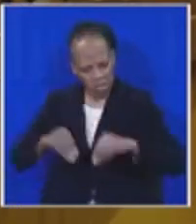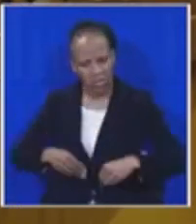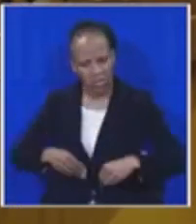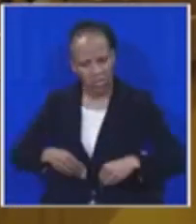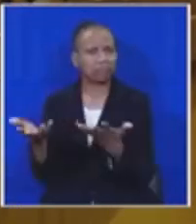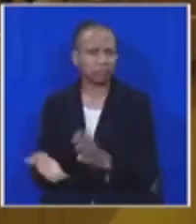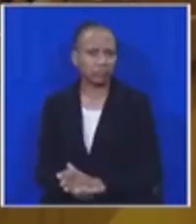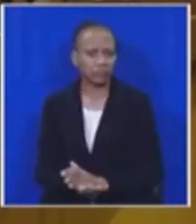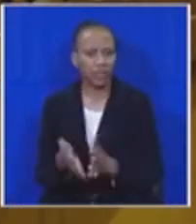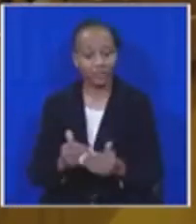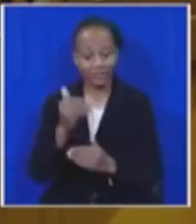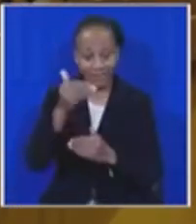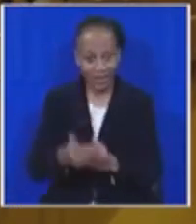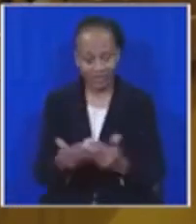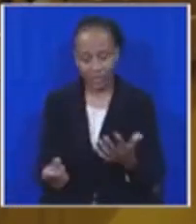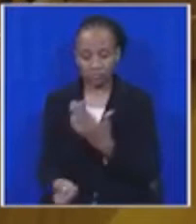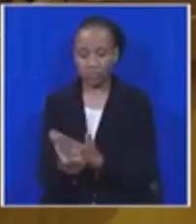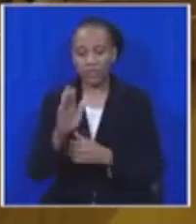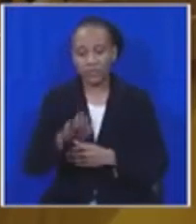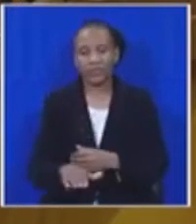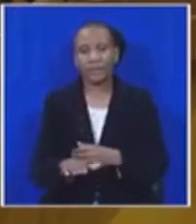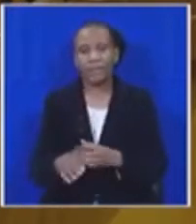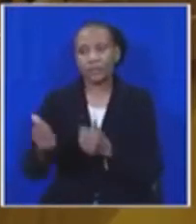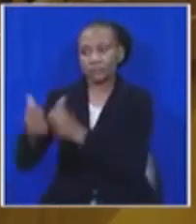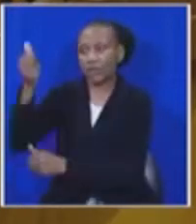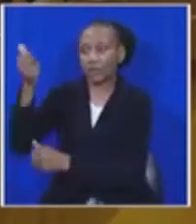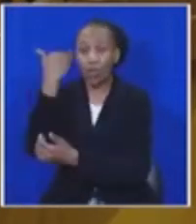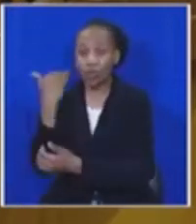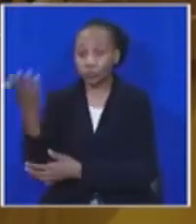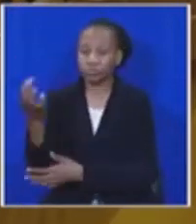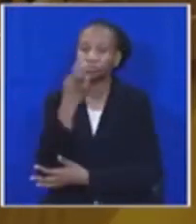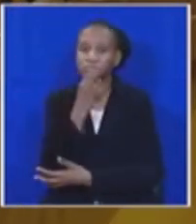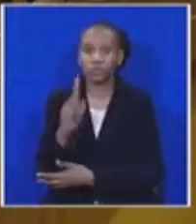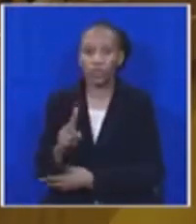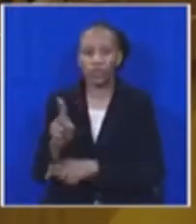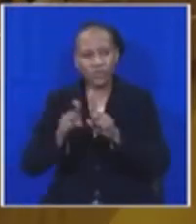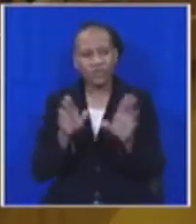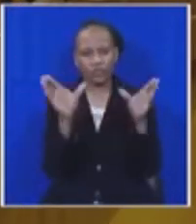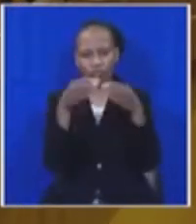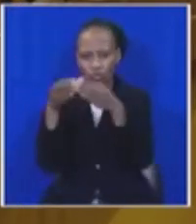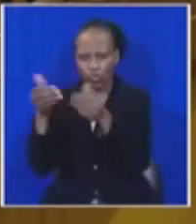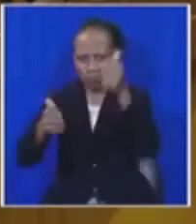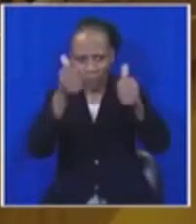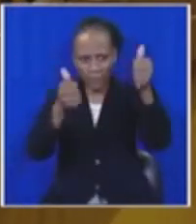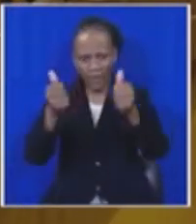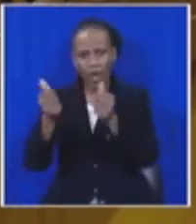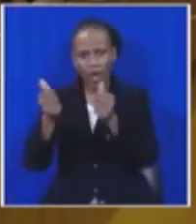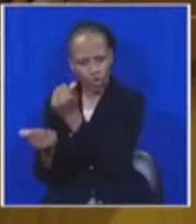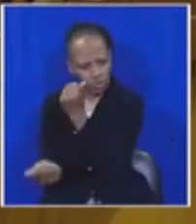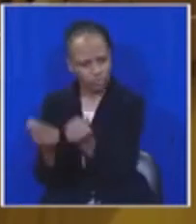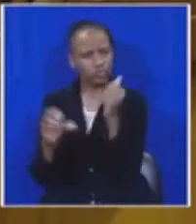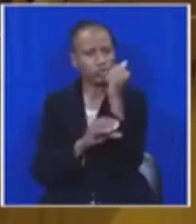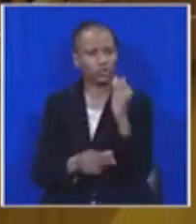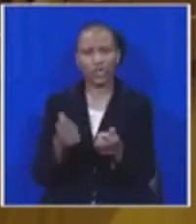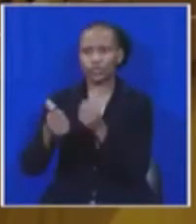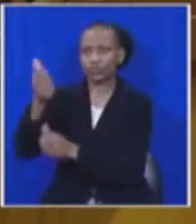resulted in an unprecedented step of the Chief Justice calling heads of courts from the Constitutional Court, the Supreme Court of